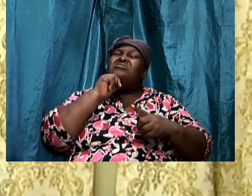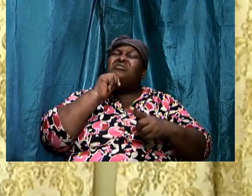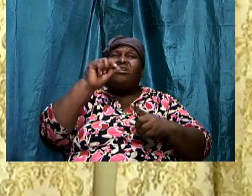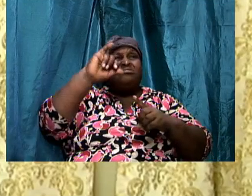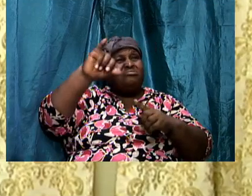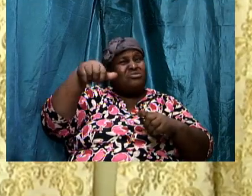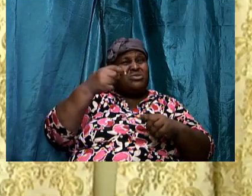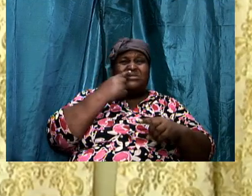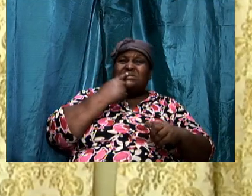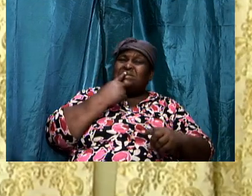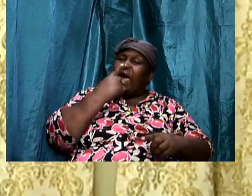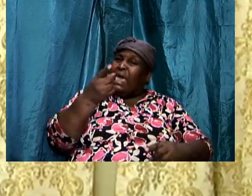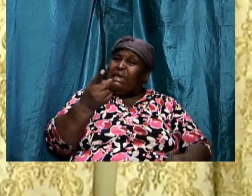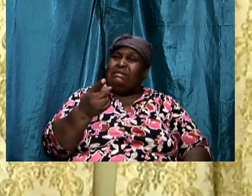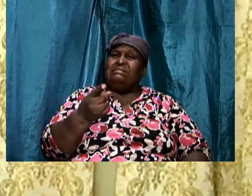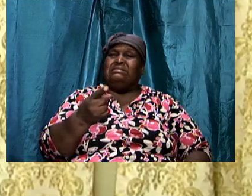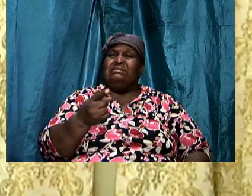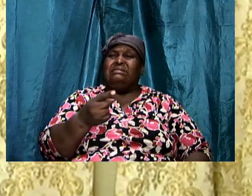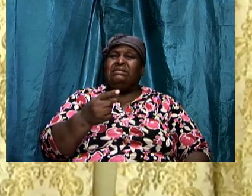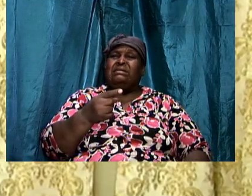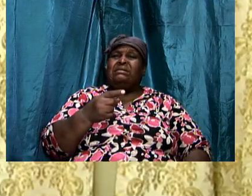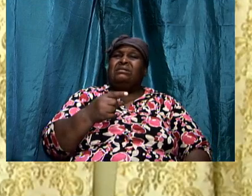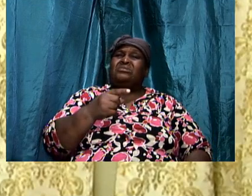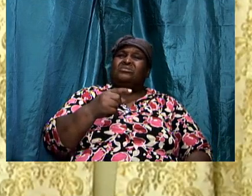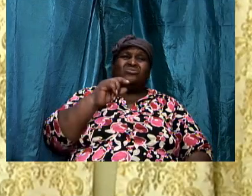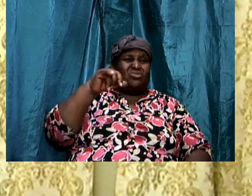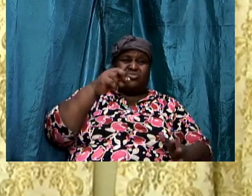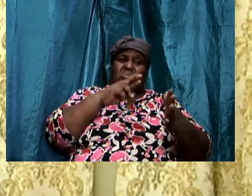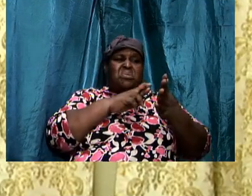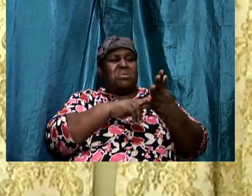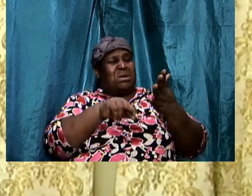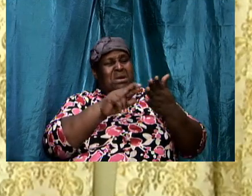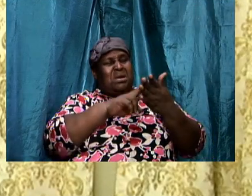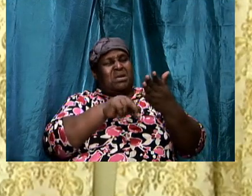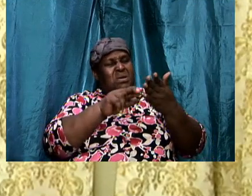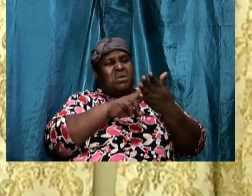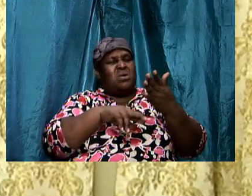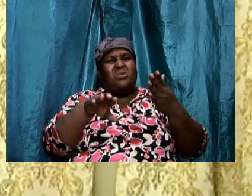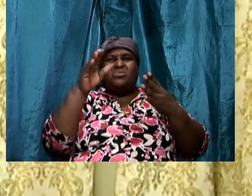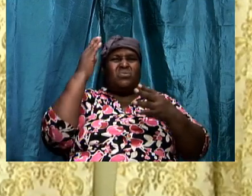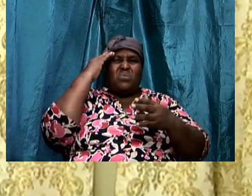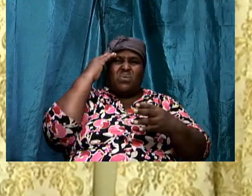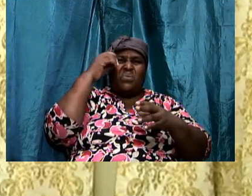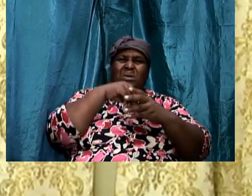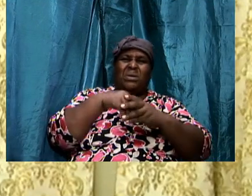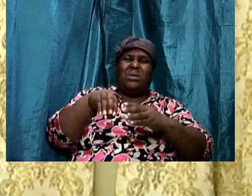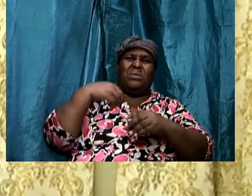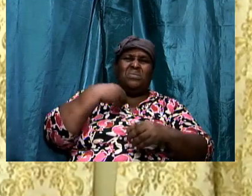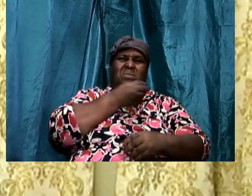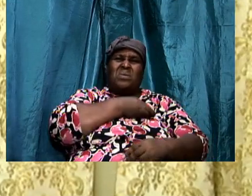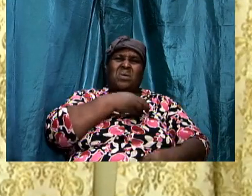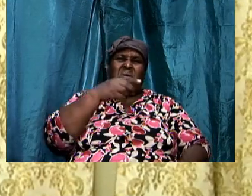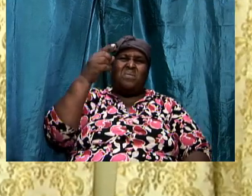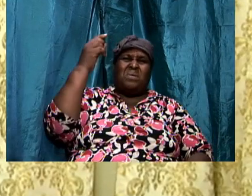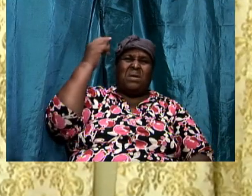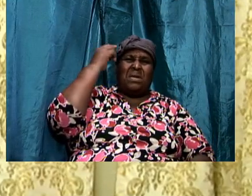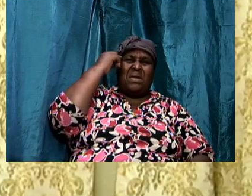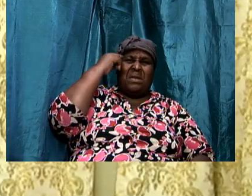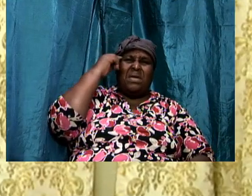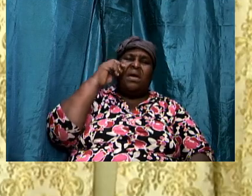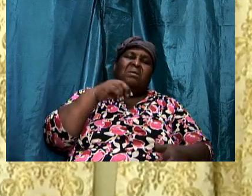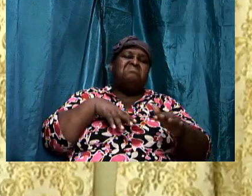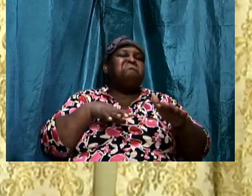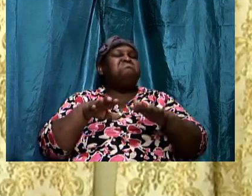just submitting to you that we just read the word to know it in our head and just walk there by and